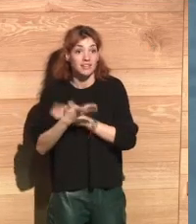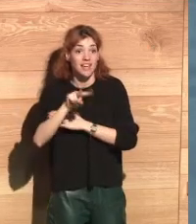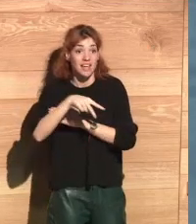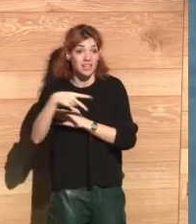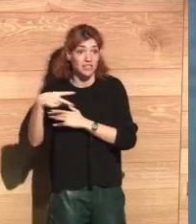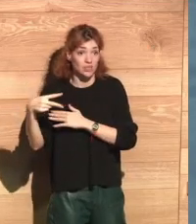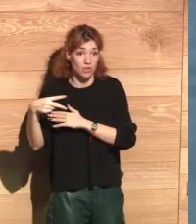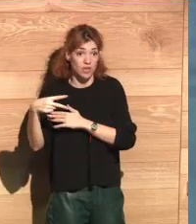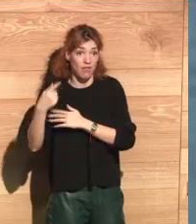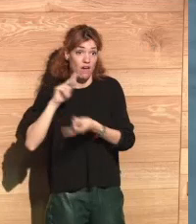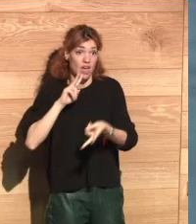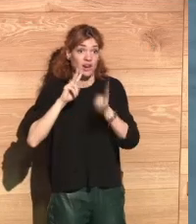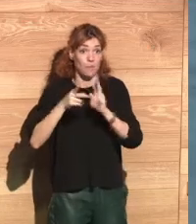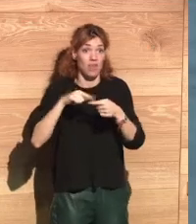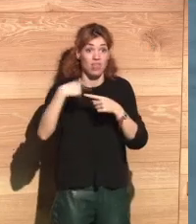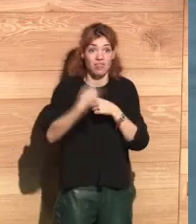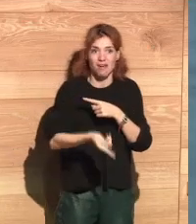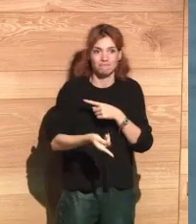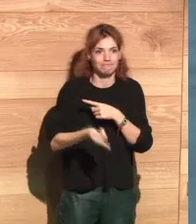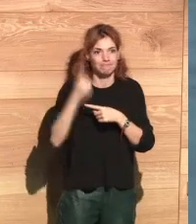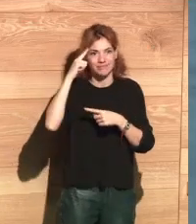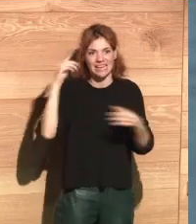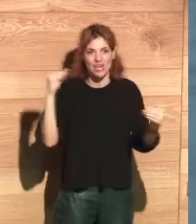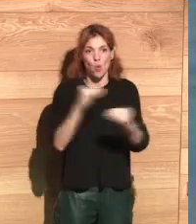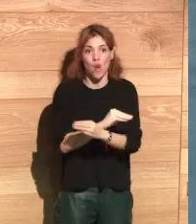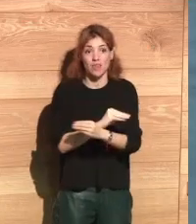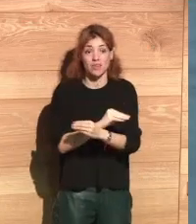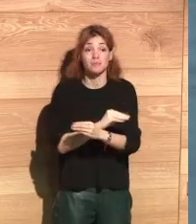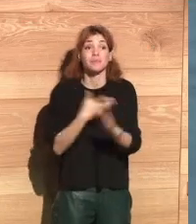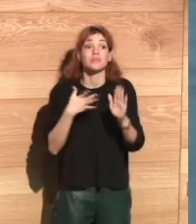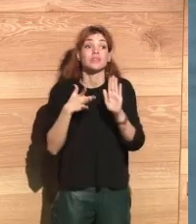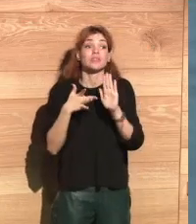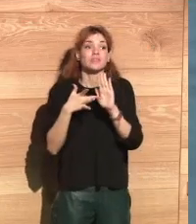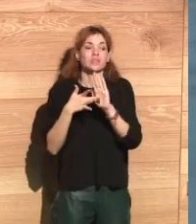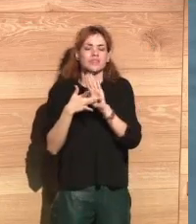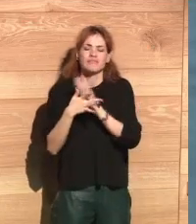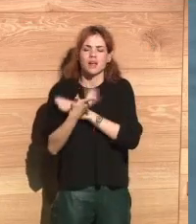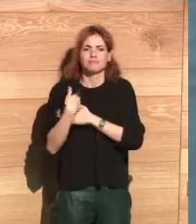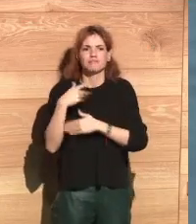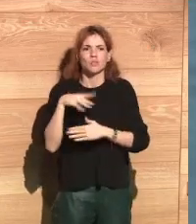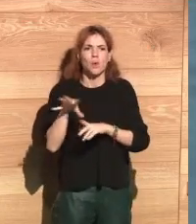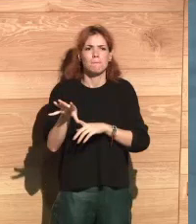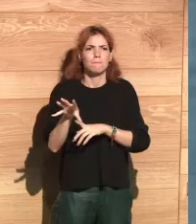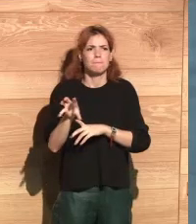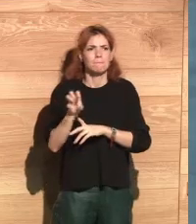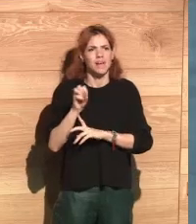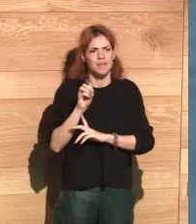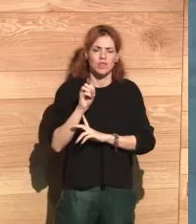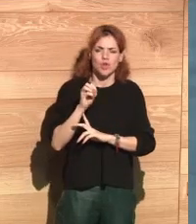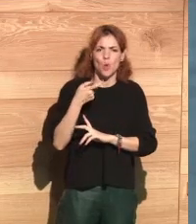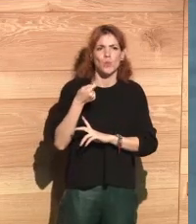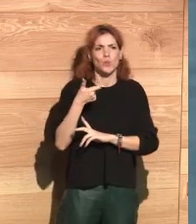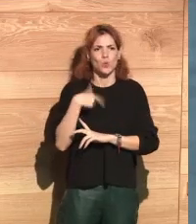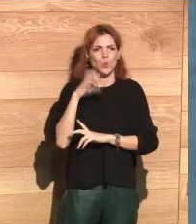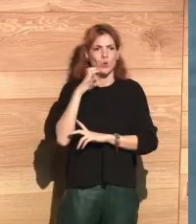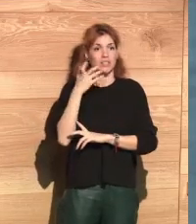place them into a lab and have them browse the web without asking them any questions, would the result be the same? So this is why I